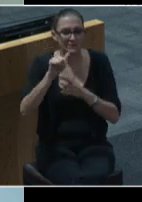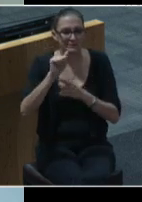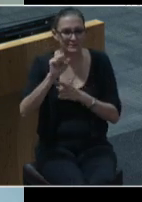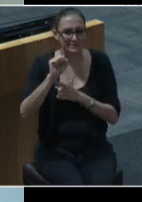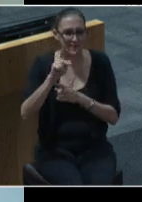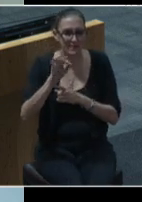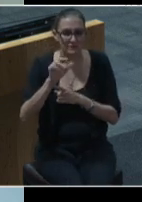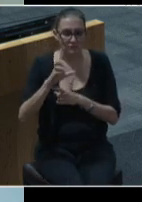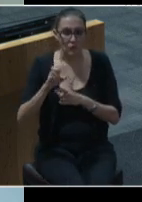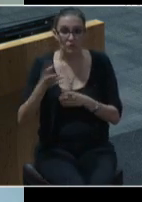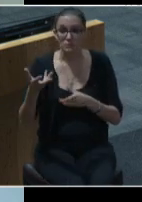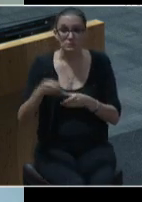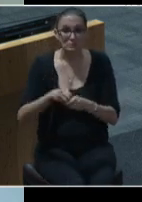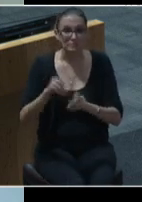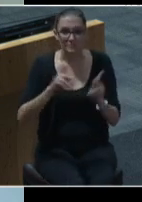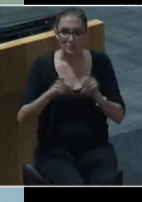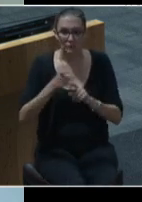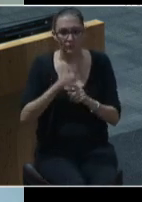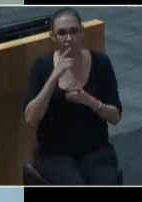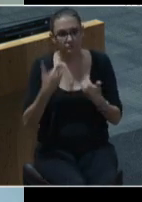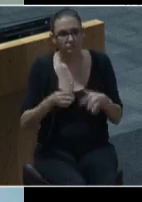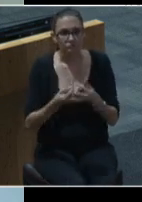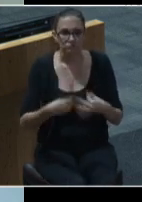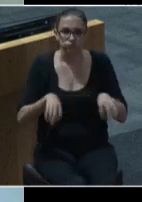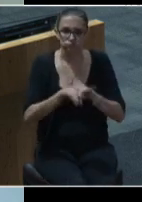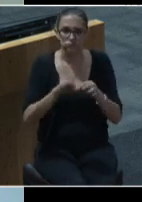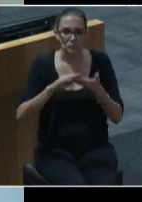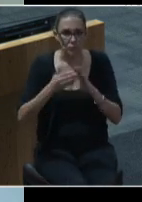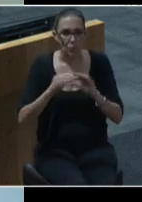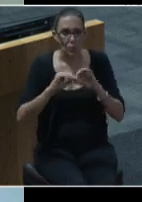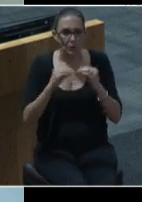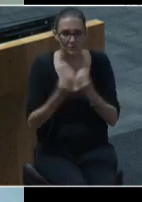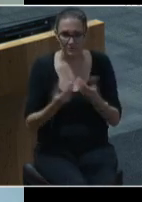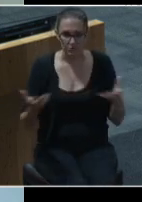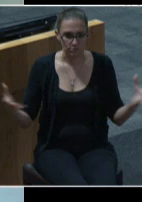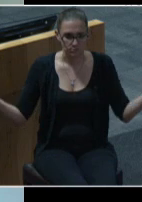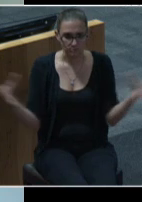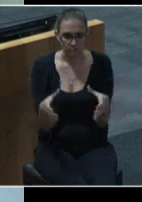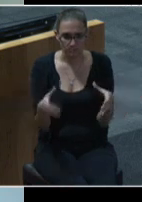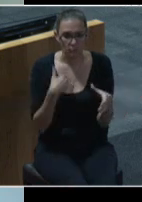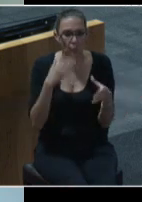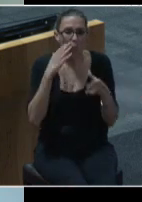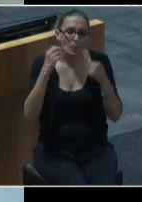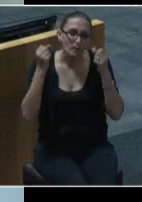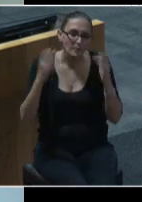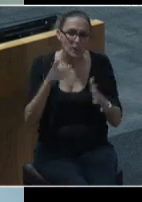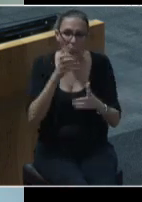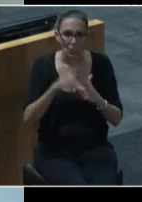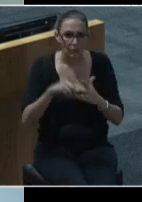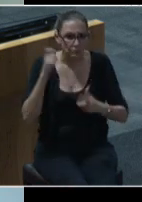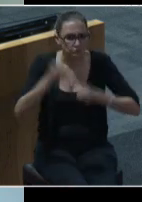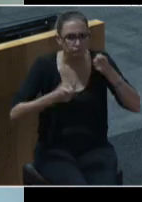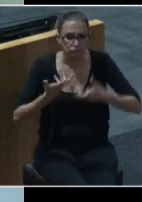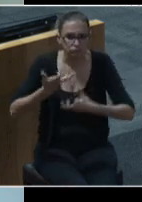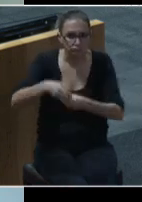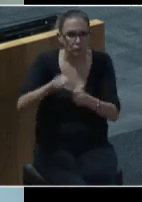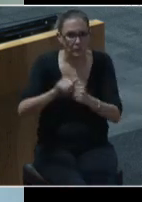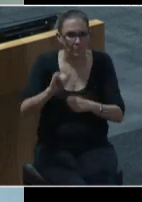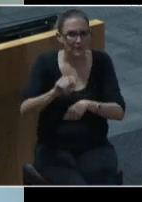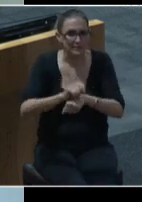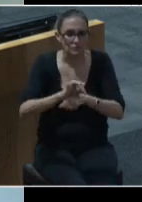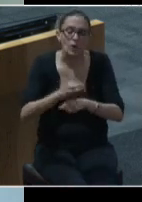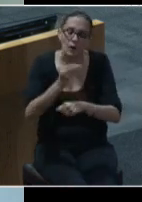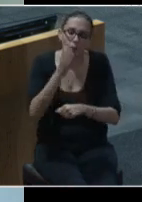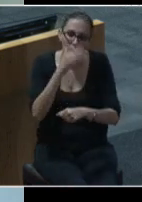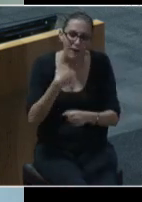leadership team as well as key community organizations. We know there are many who would like to contribute to this task force, and there will